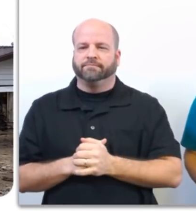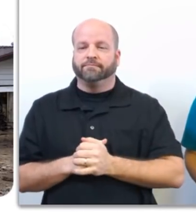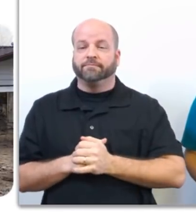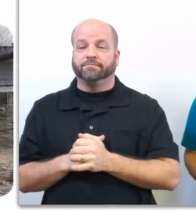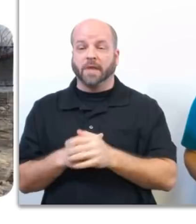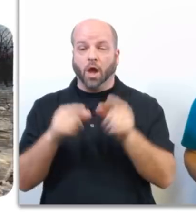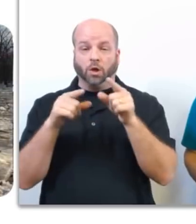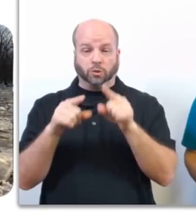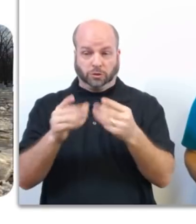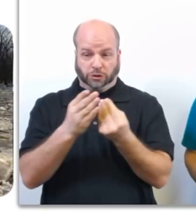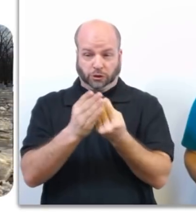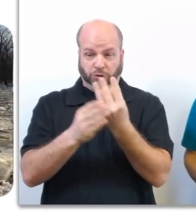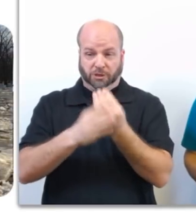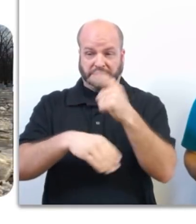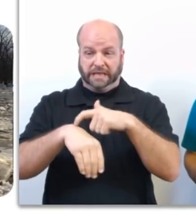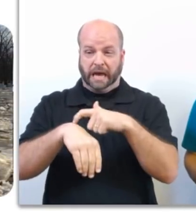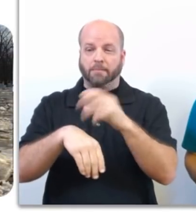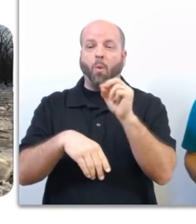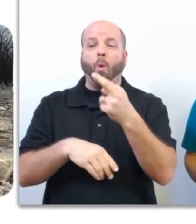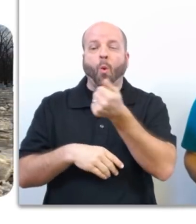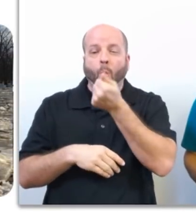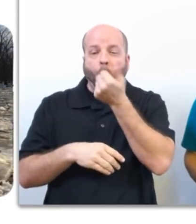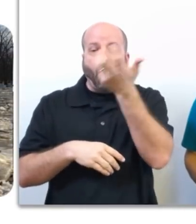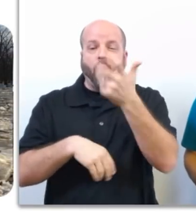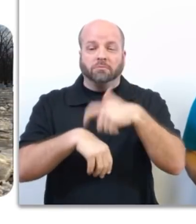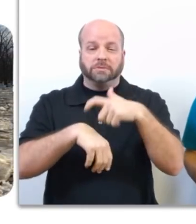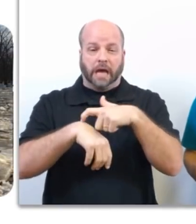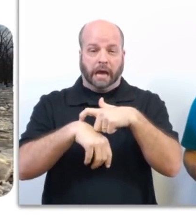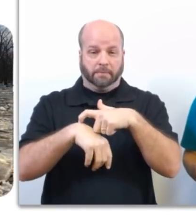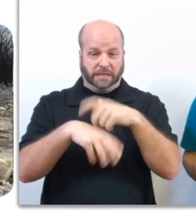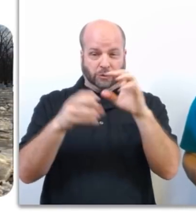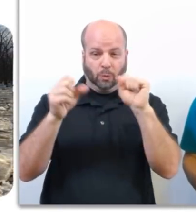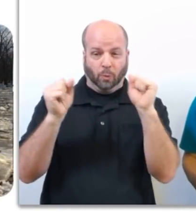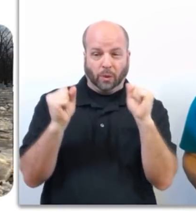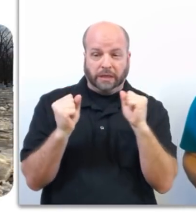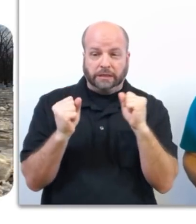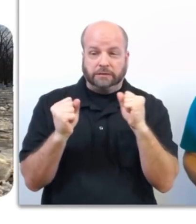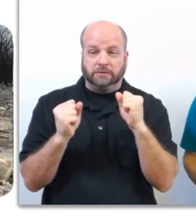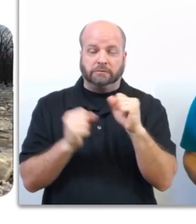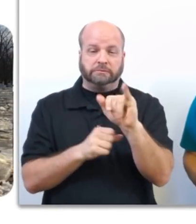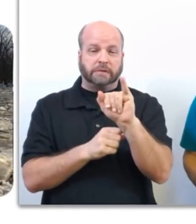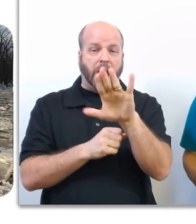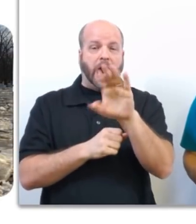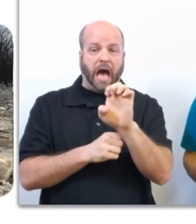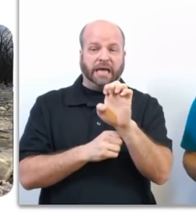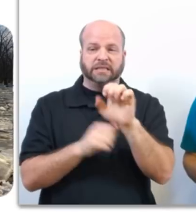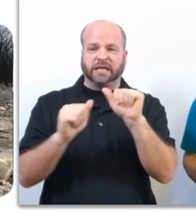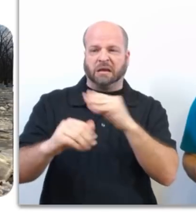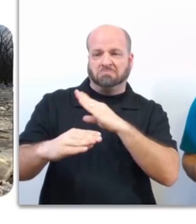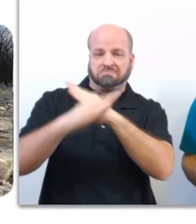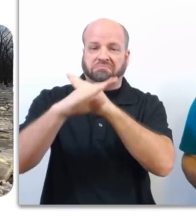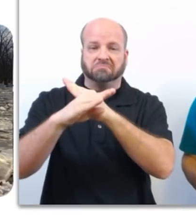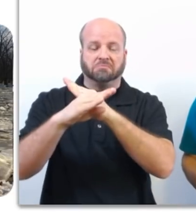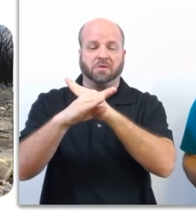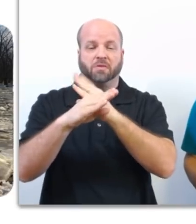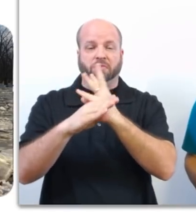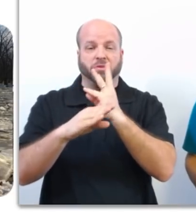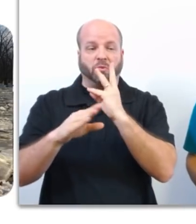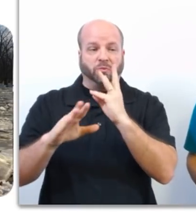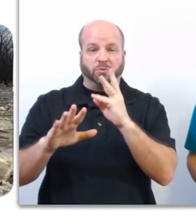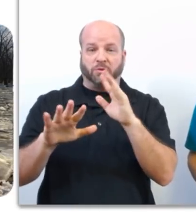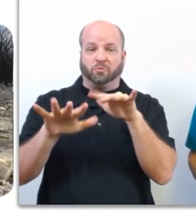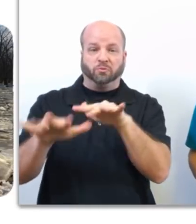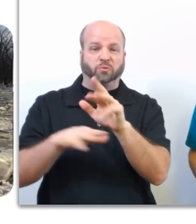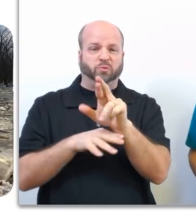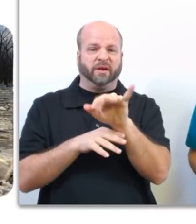During the spring or any warm spell during the winter, ice jams can block the flow of rivers, forcing water to spill into nearby